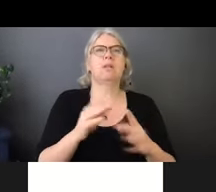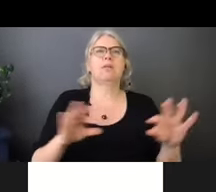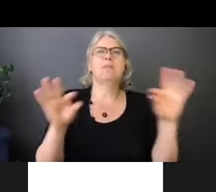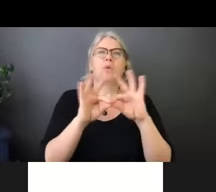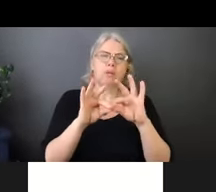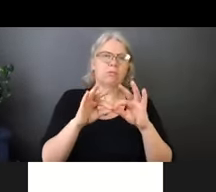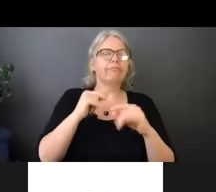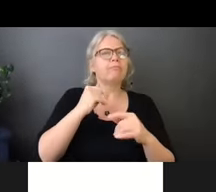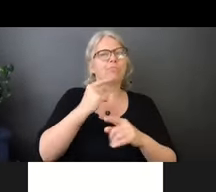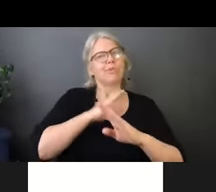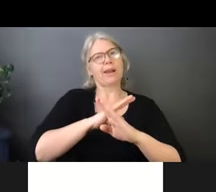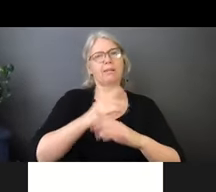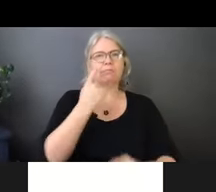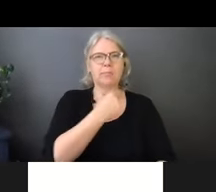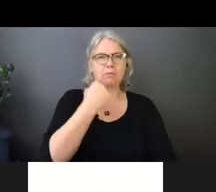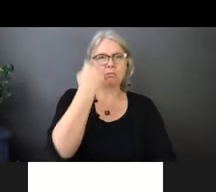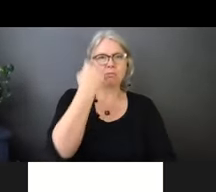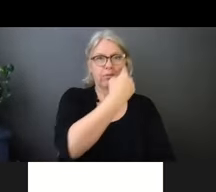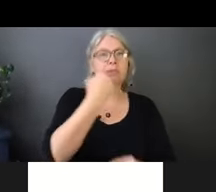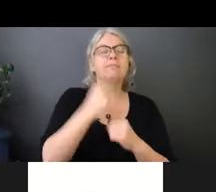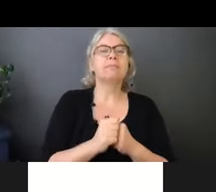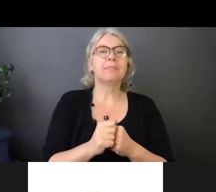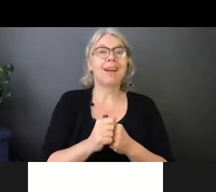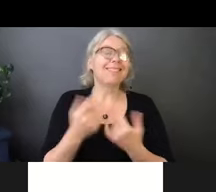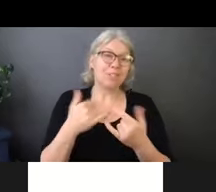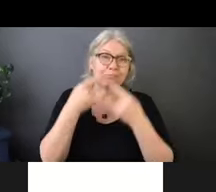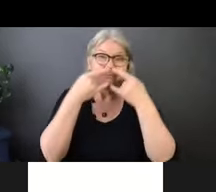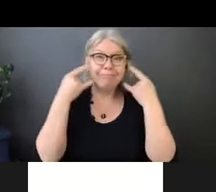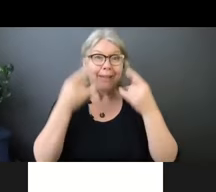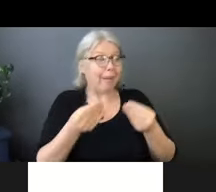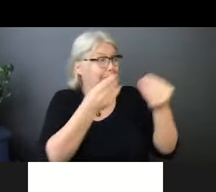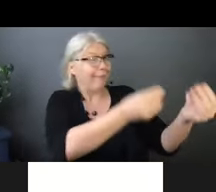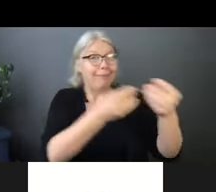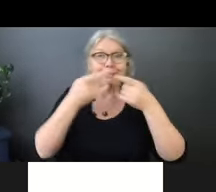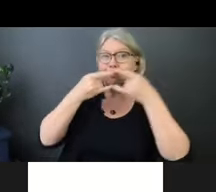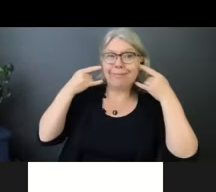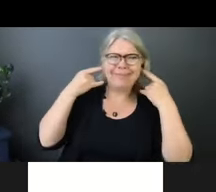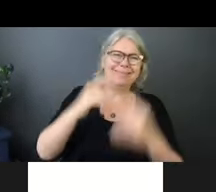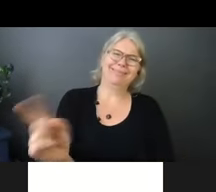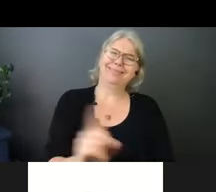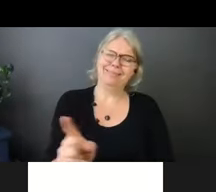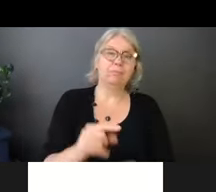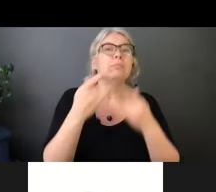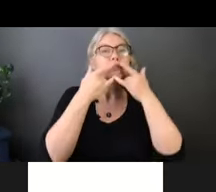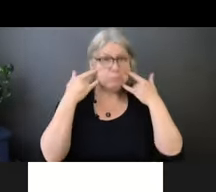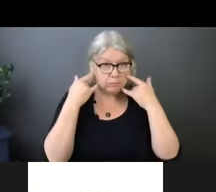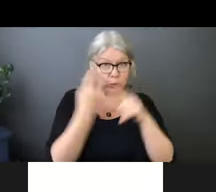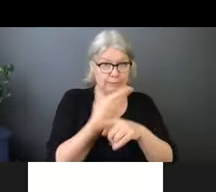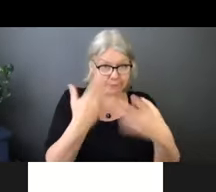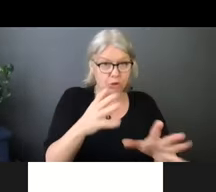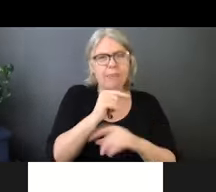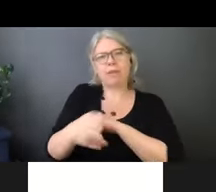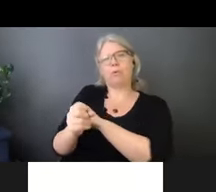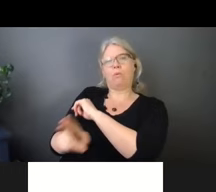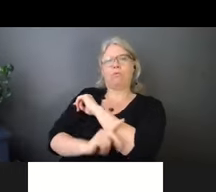should obviously never be shared. They should be disposed of at the end of each use. Disposable masks are